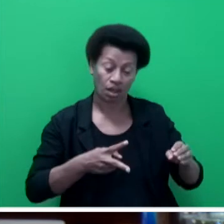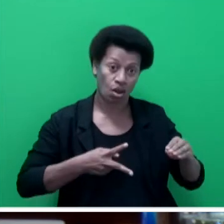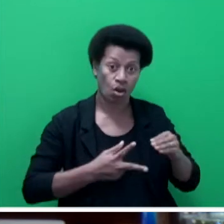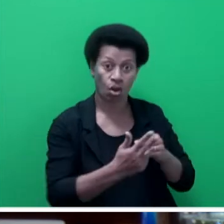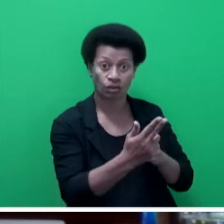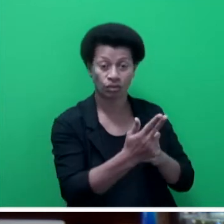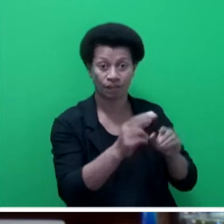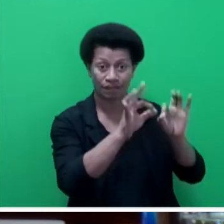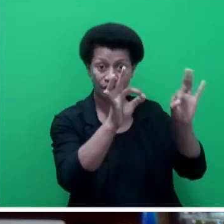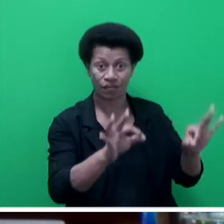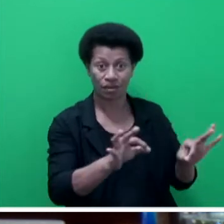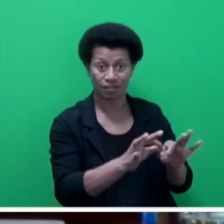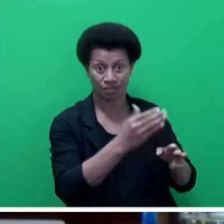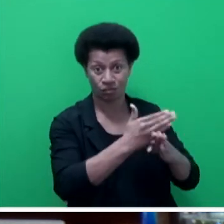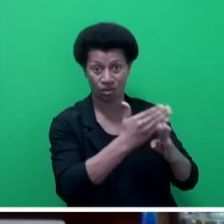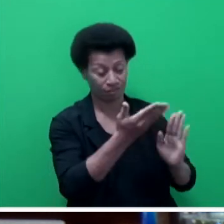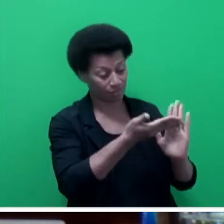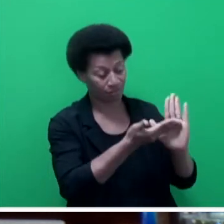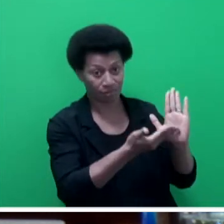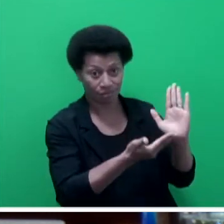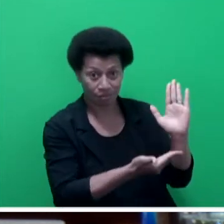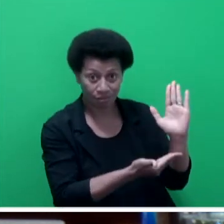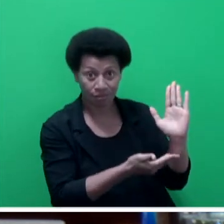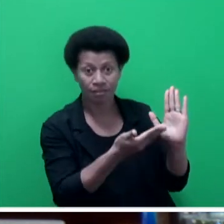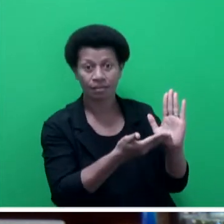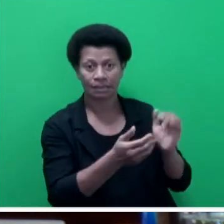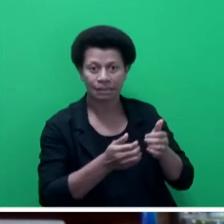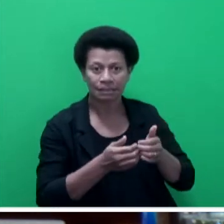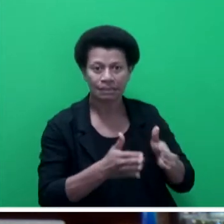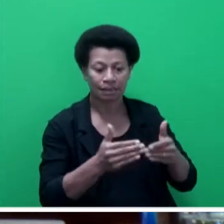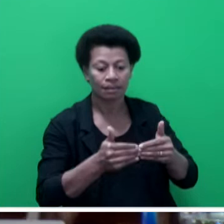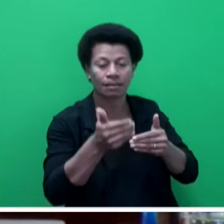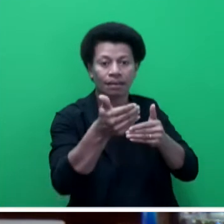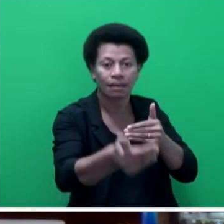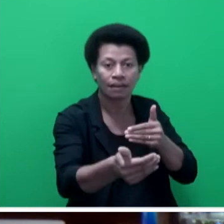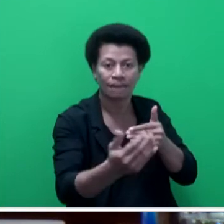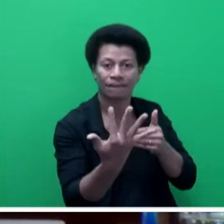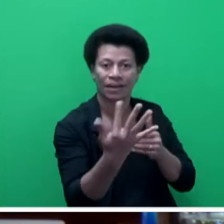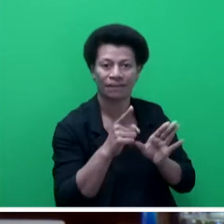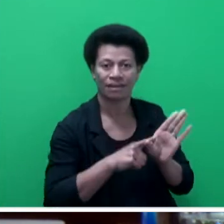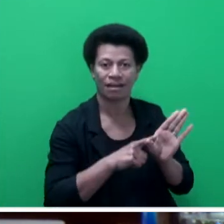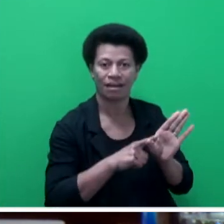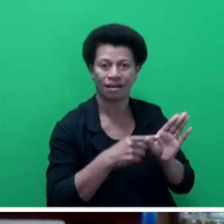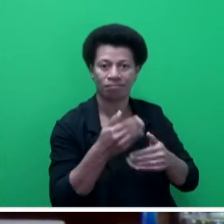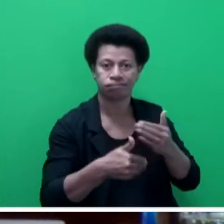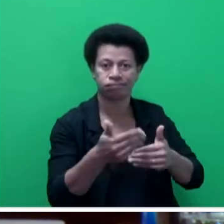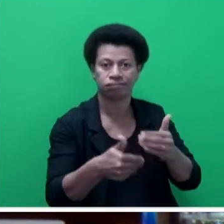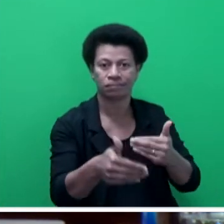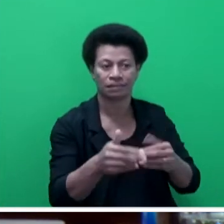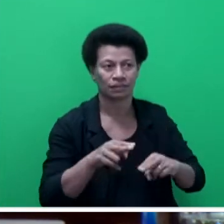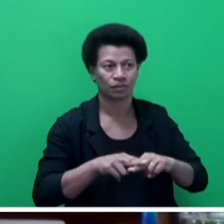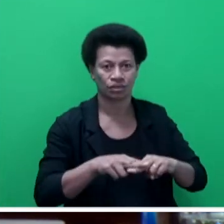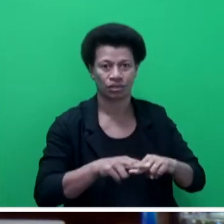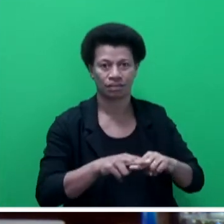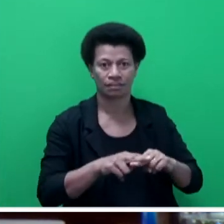pinnacle of this initiation and the beginning of a five-year program to be rolled out in Fiji. In fact, 32